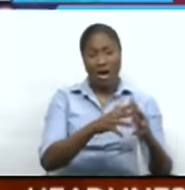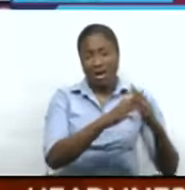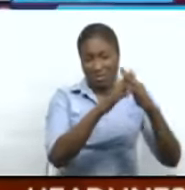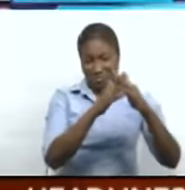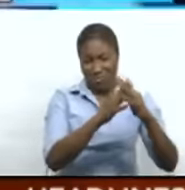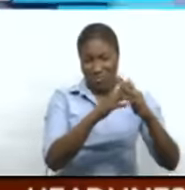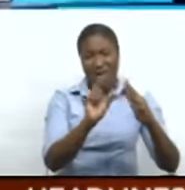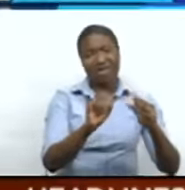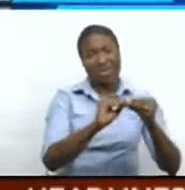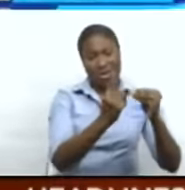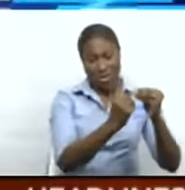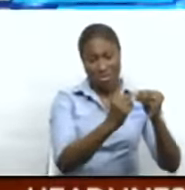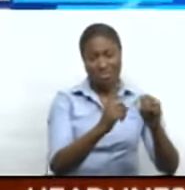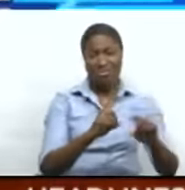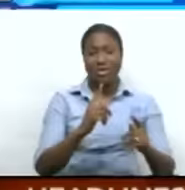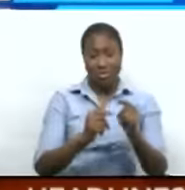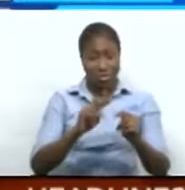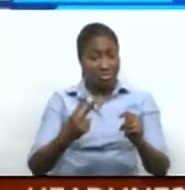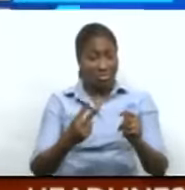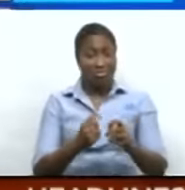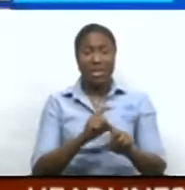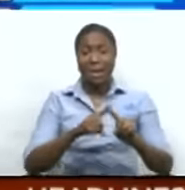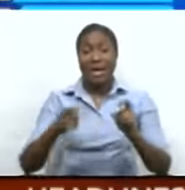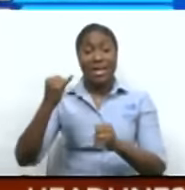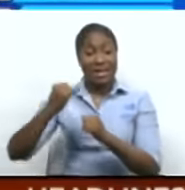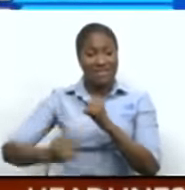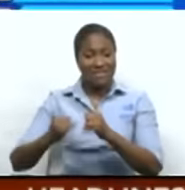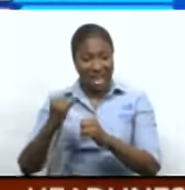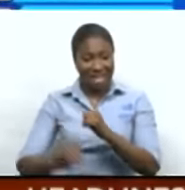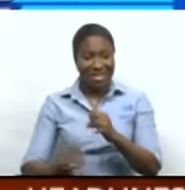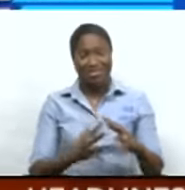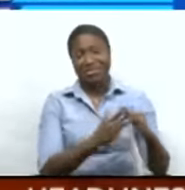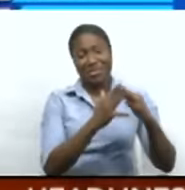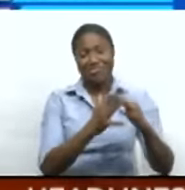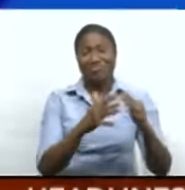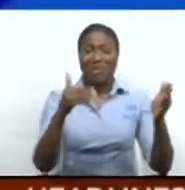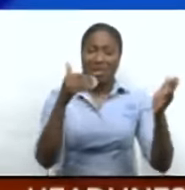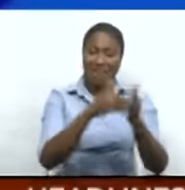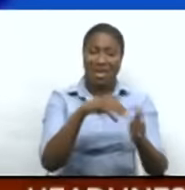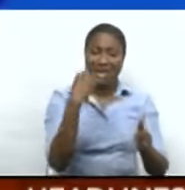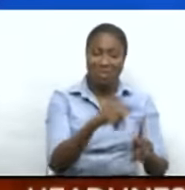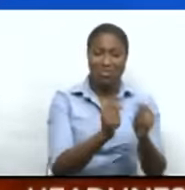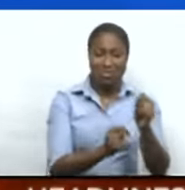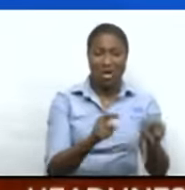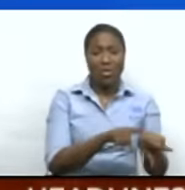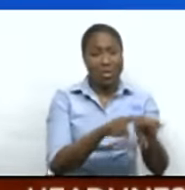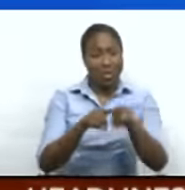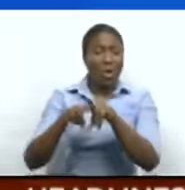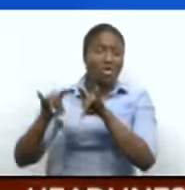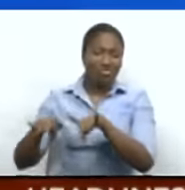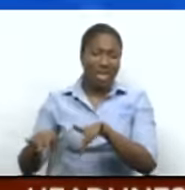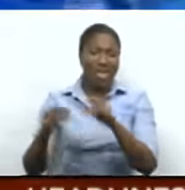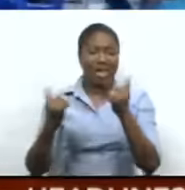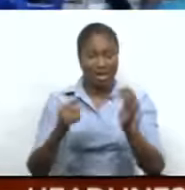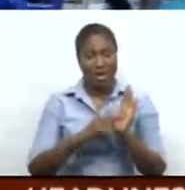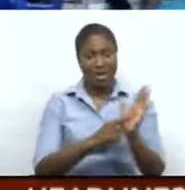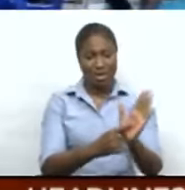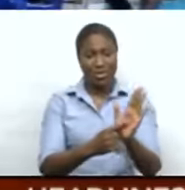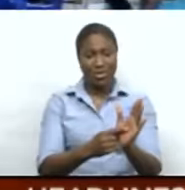Andrew. In the final, Andrew again got the better of Carter and so did Australia's Isaac Cooper. Here's that race.